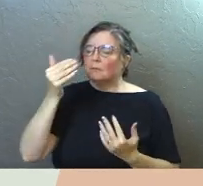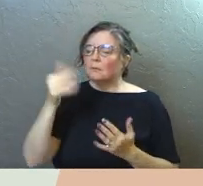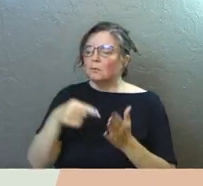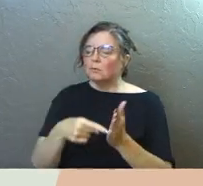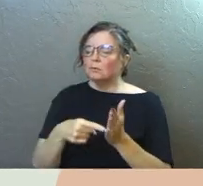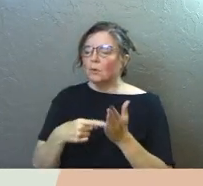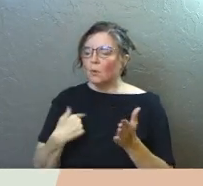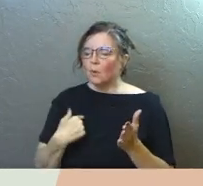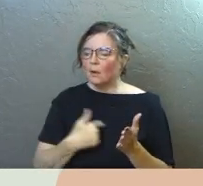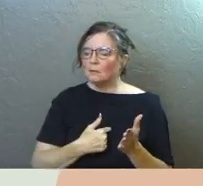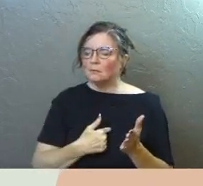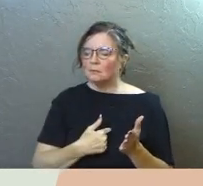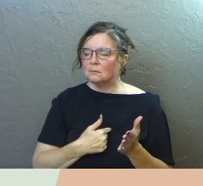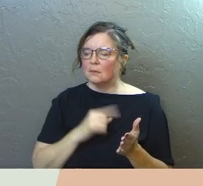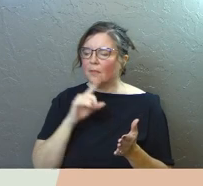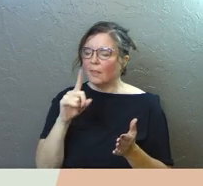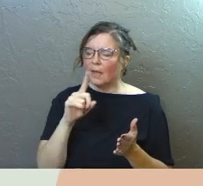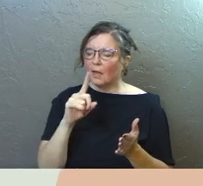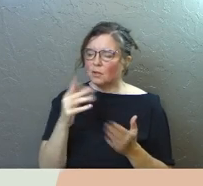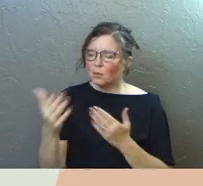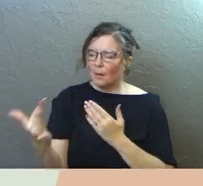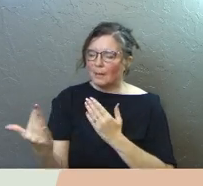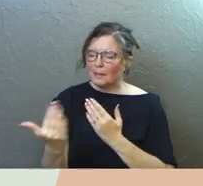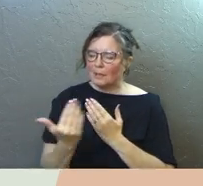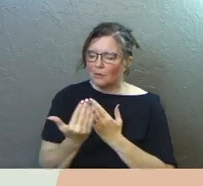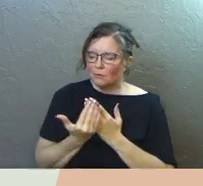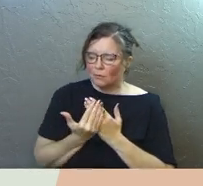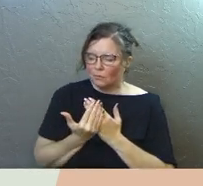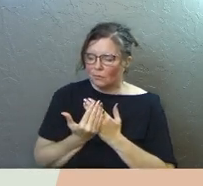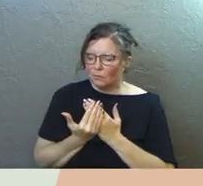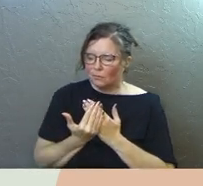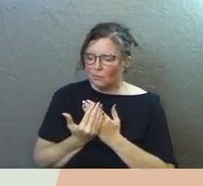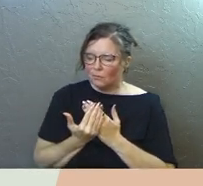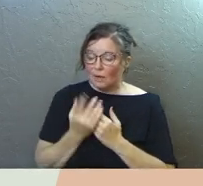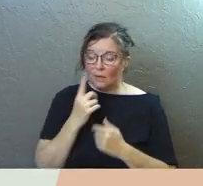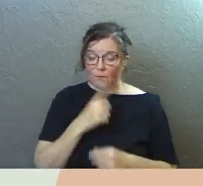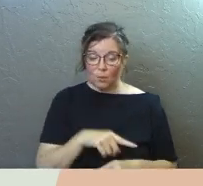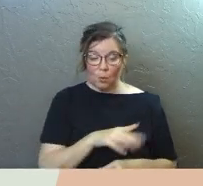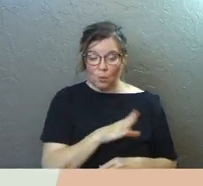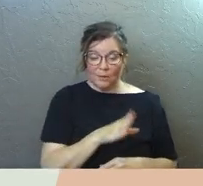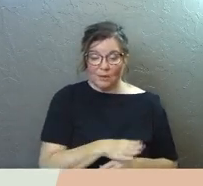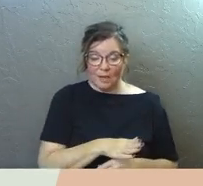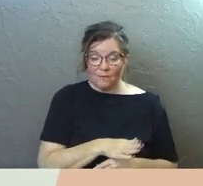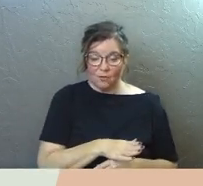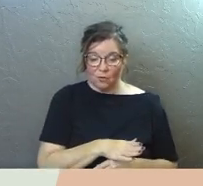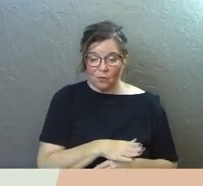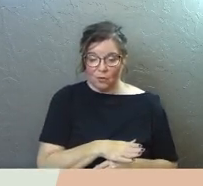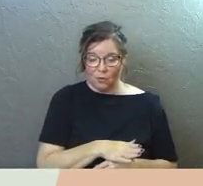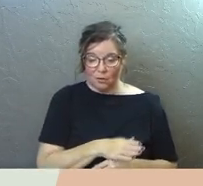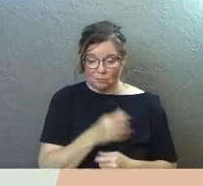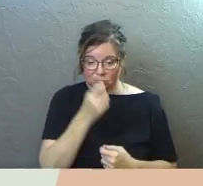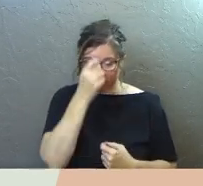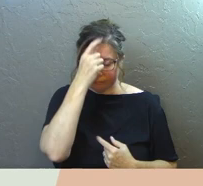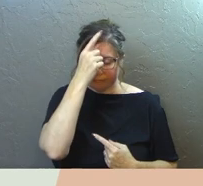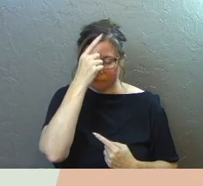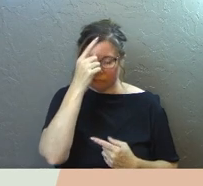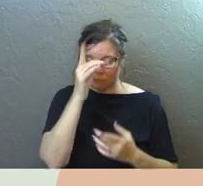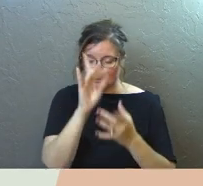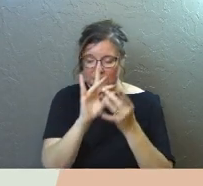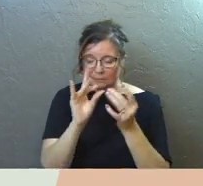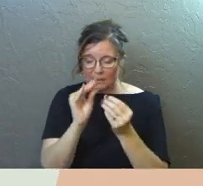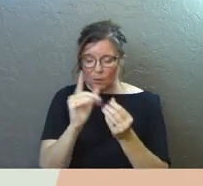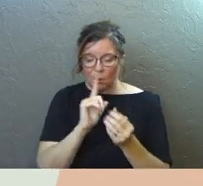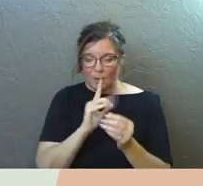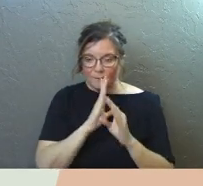Show us, show us that you're coming near. And God, for those who have never heard you speak, God, or